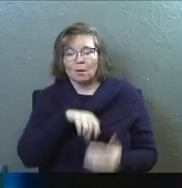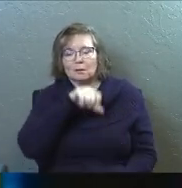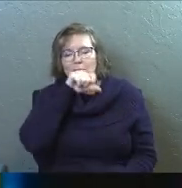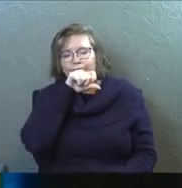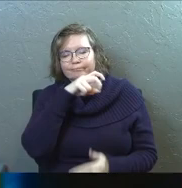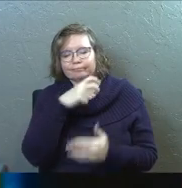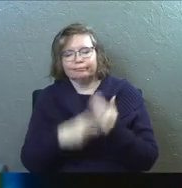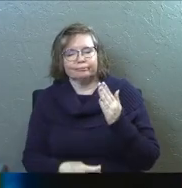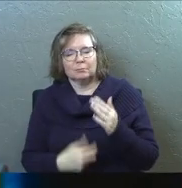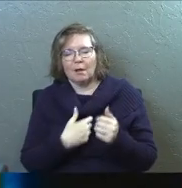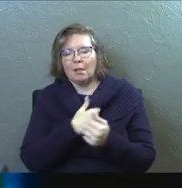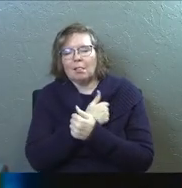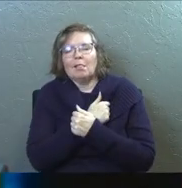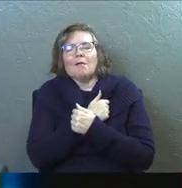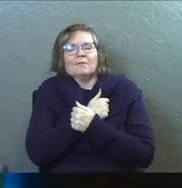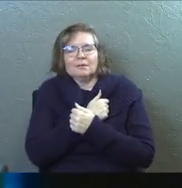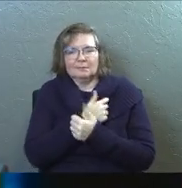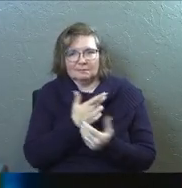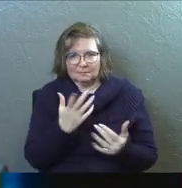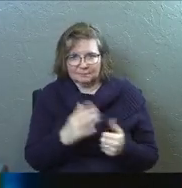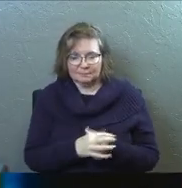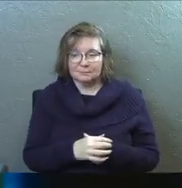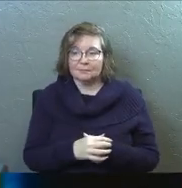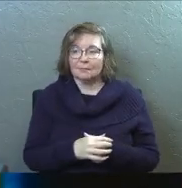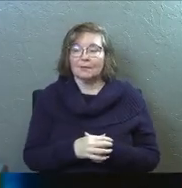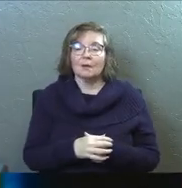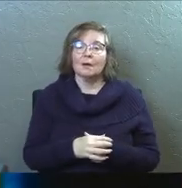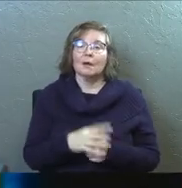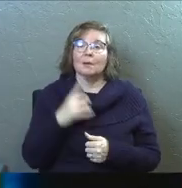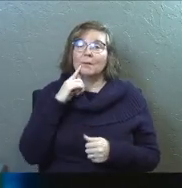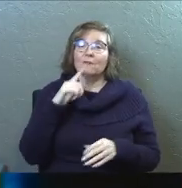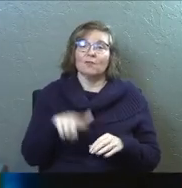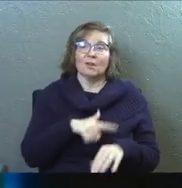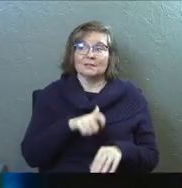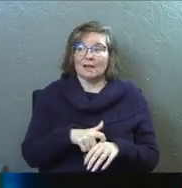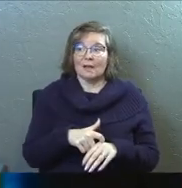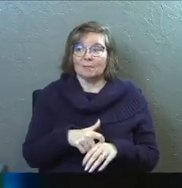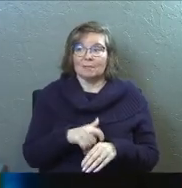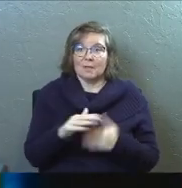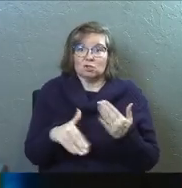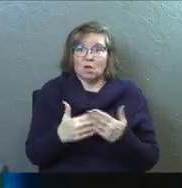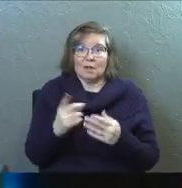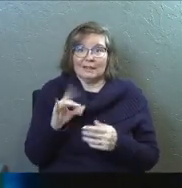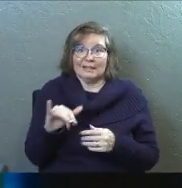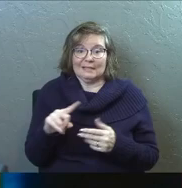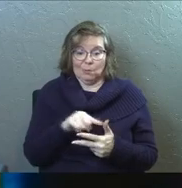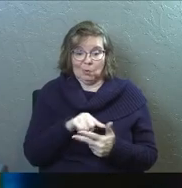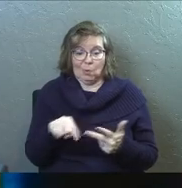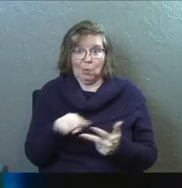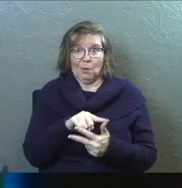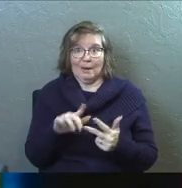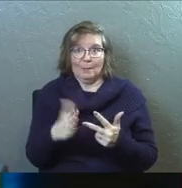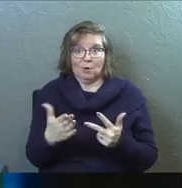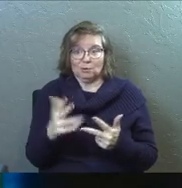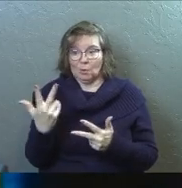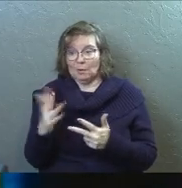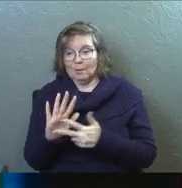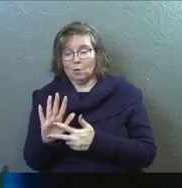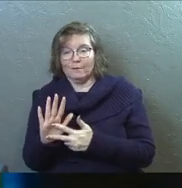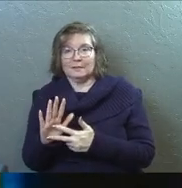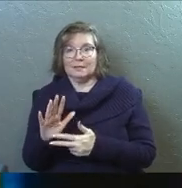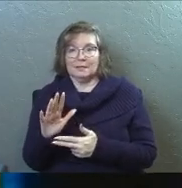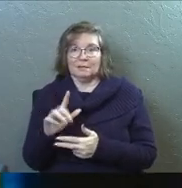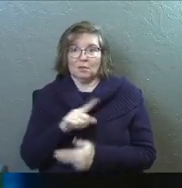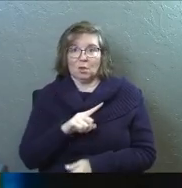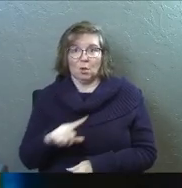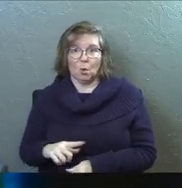constantly. Like I loved it. And, and, but for a long time, that's all I did was just those three books or those three movies, the